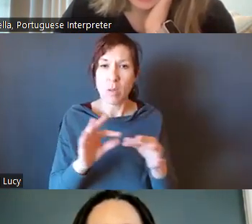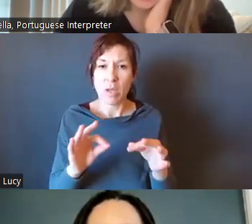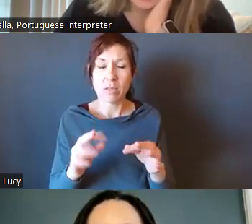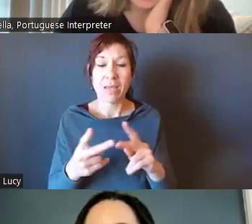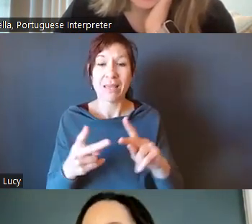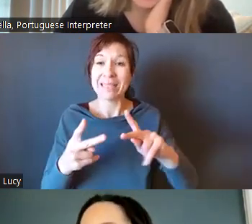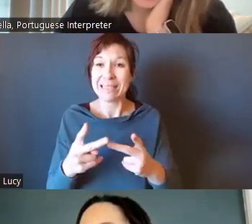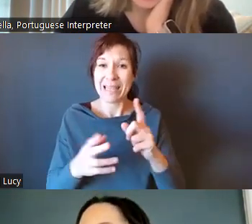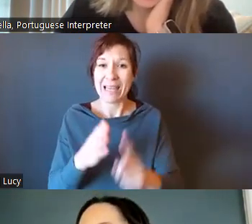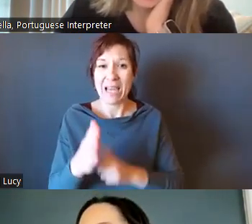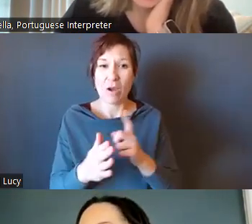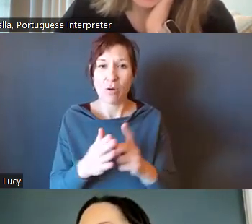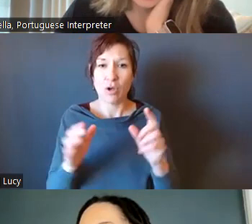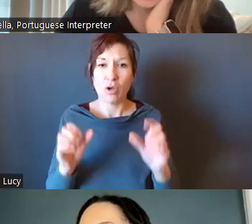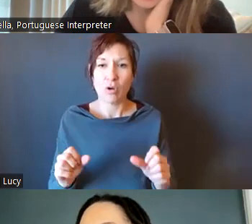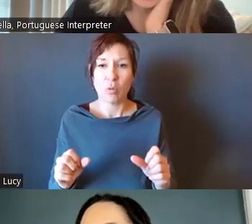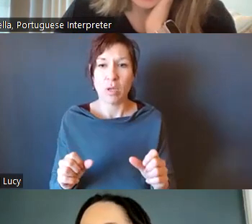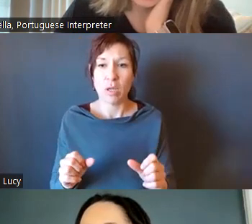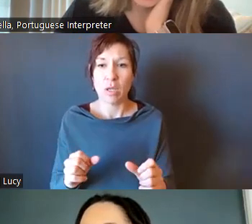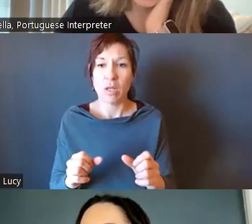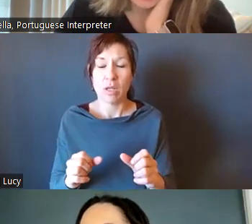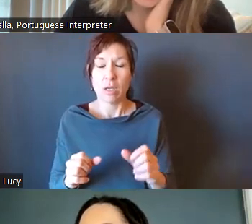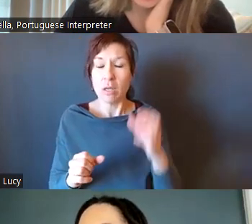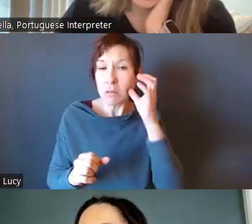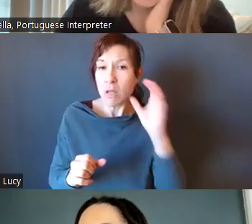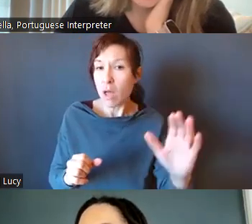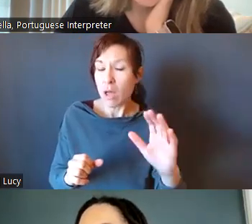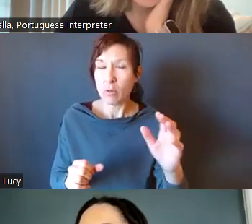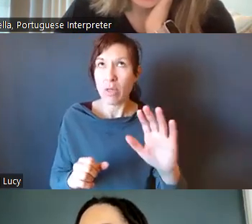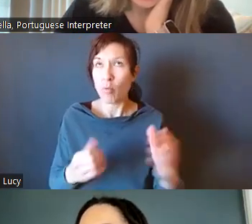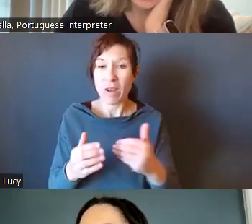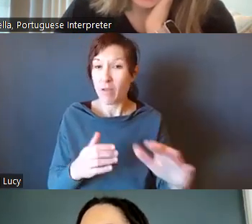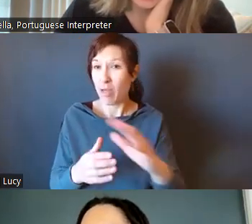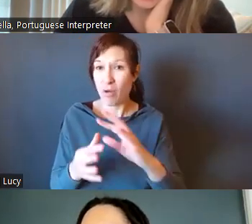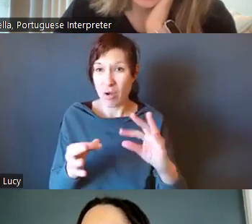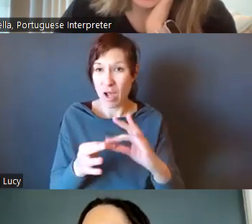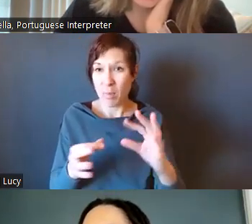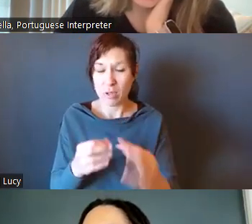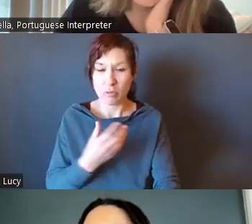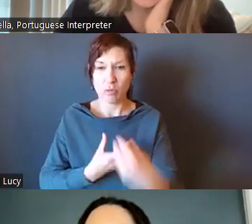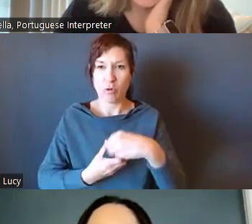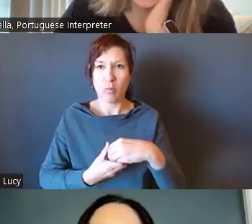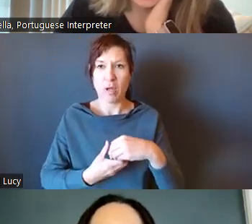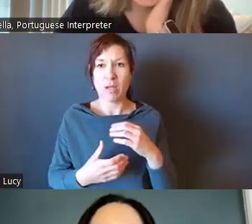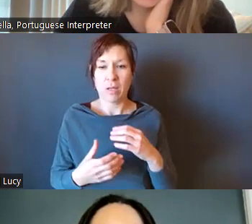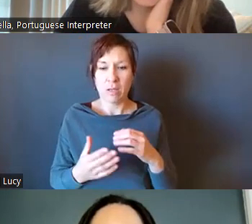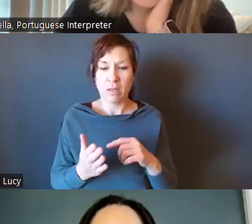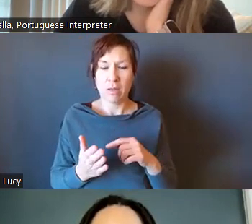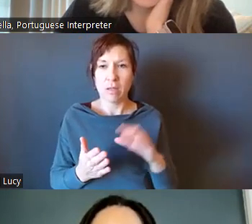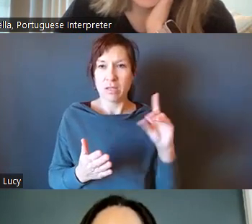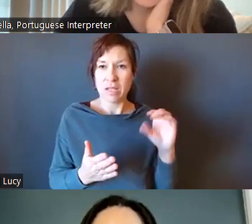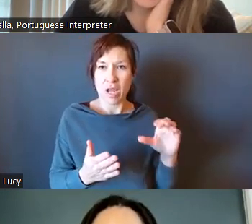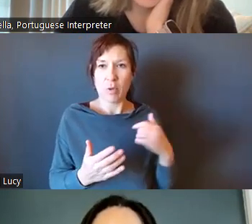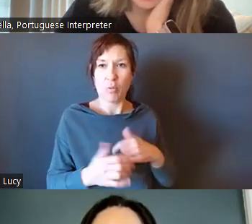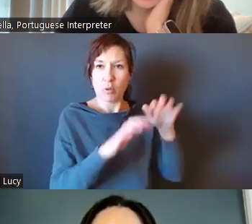incorporating those comments into the document that we would have in draft,